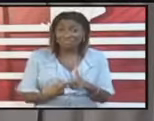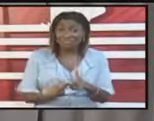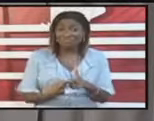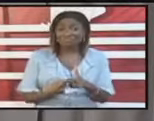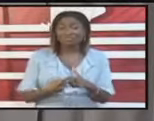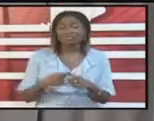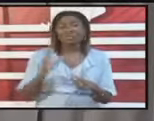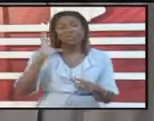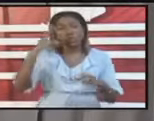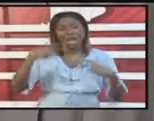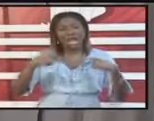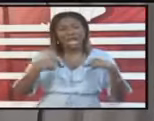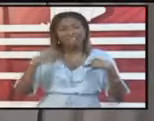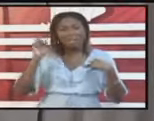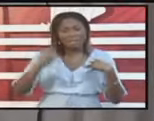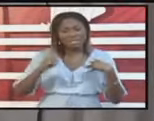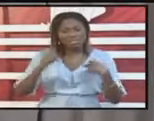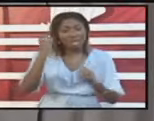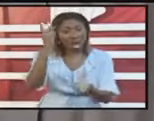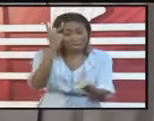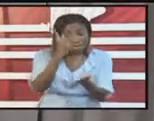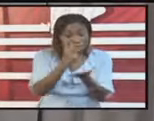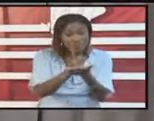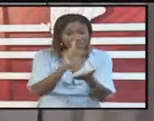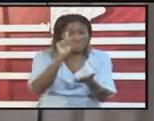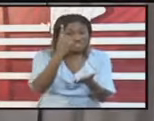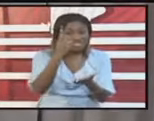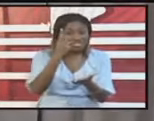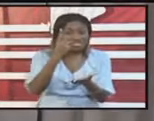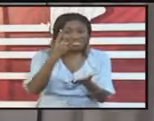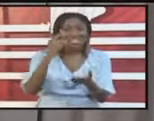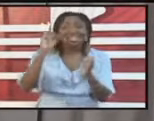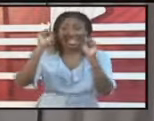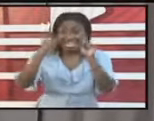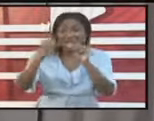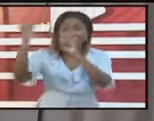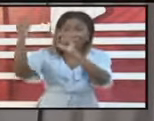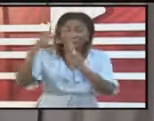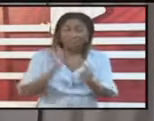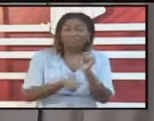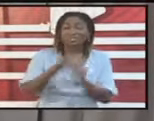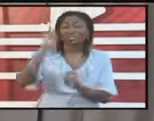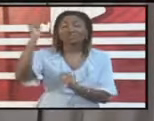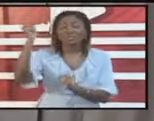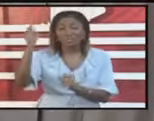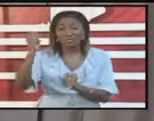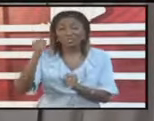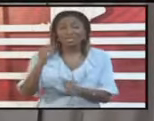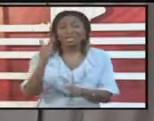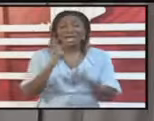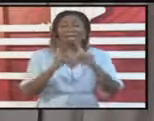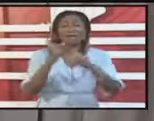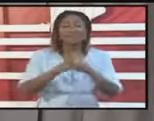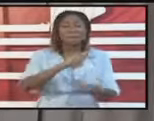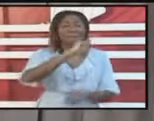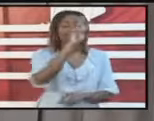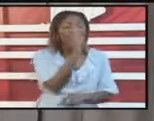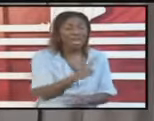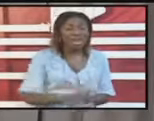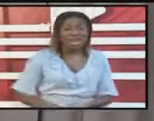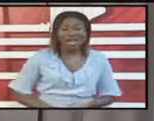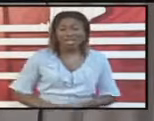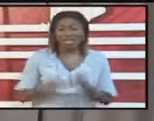process for persons to return to Trinidad and Tobago. We've repatriated nationals from Venezuela, Suriname,